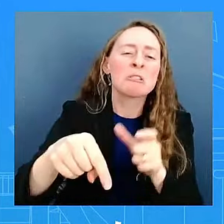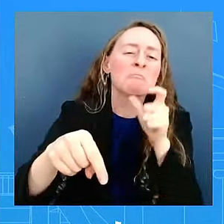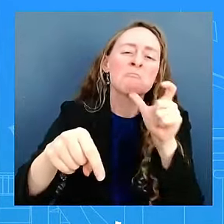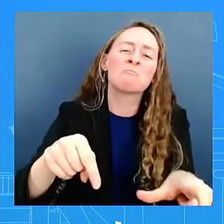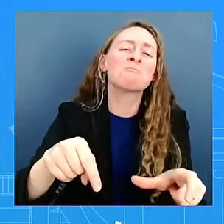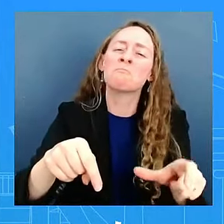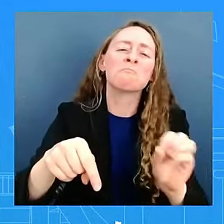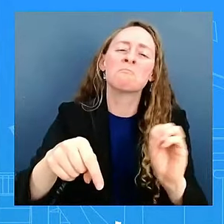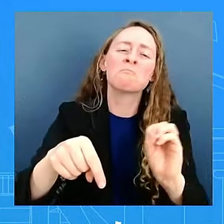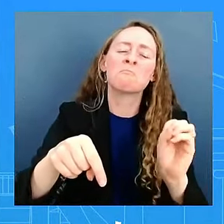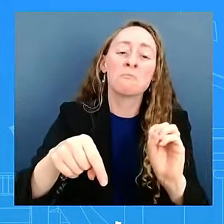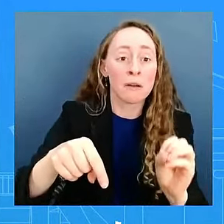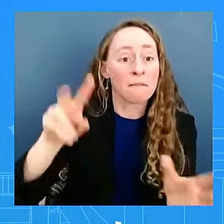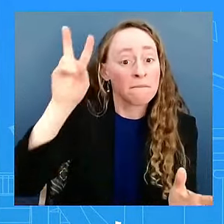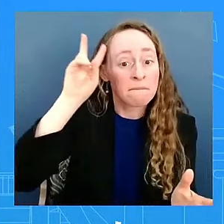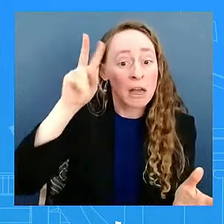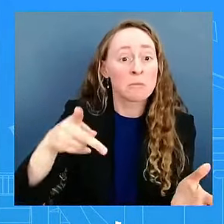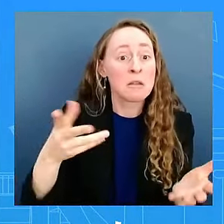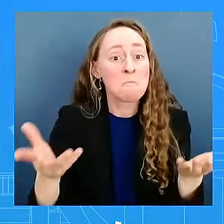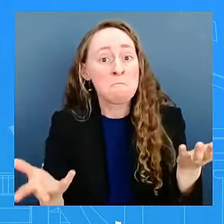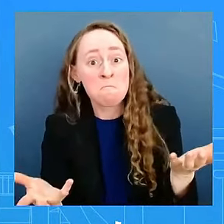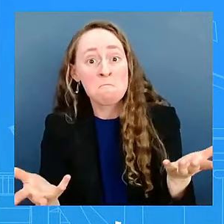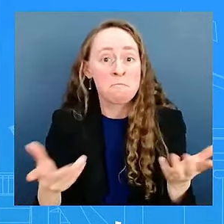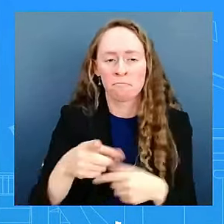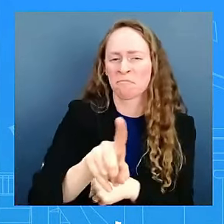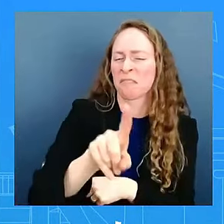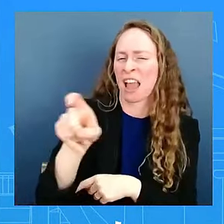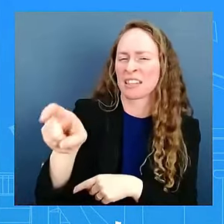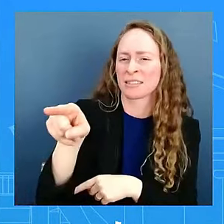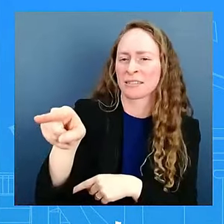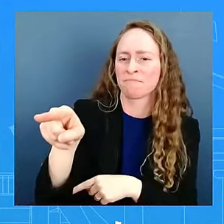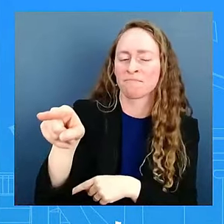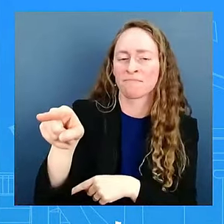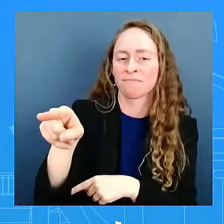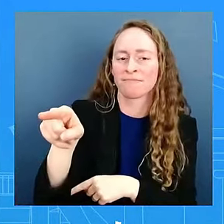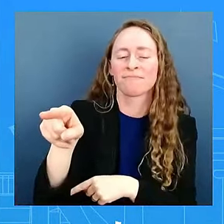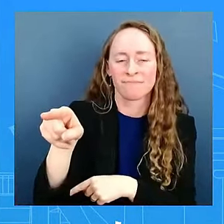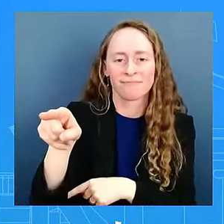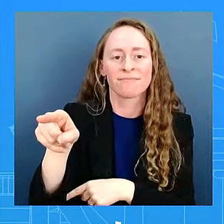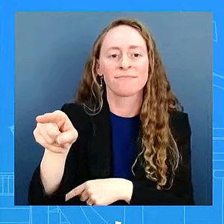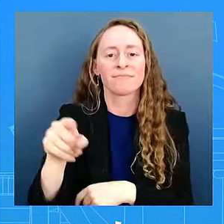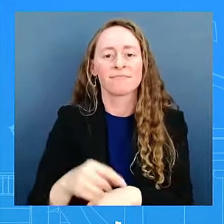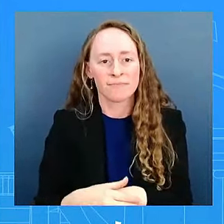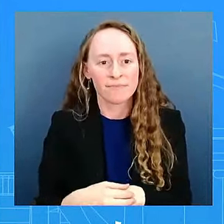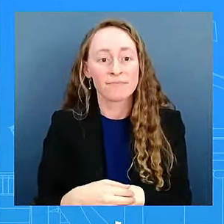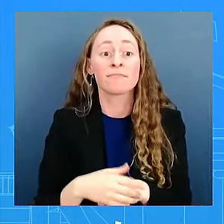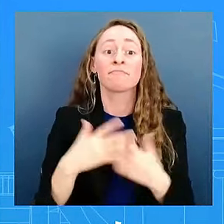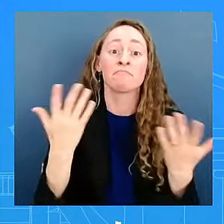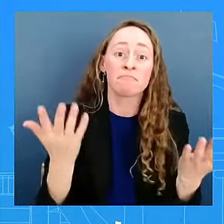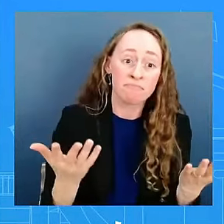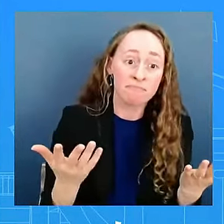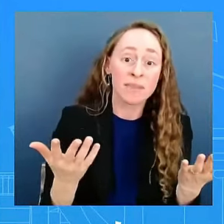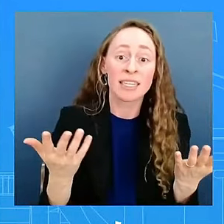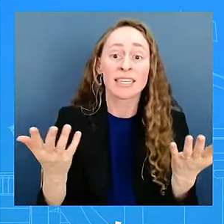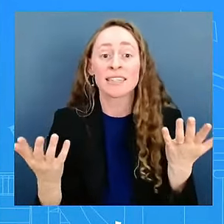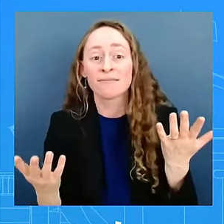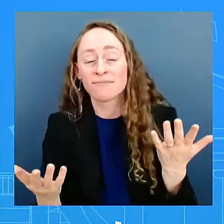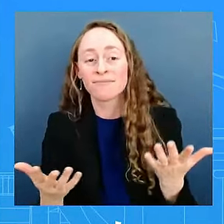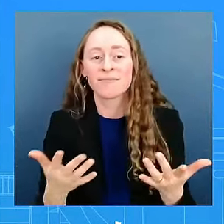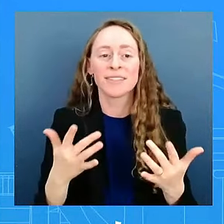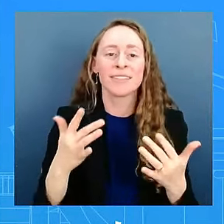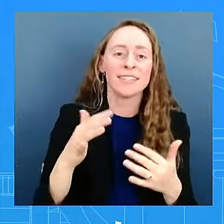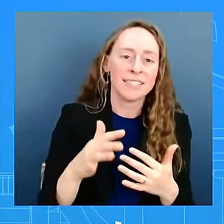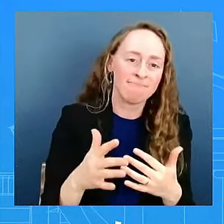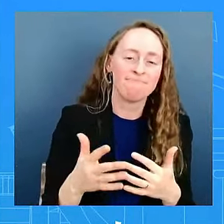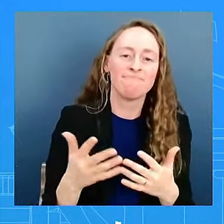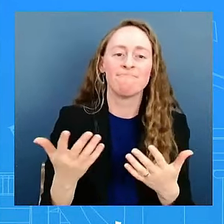well, that is something for her office to speak to. But it is important for us to speak to, whether